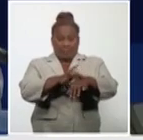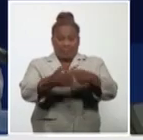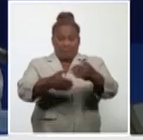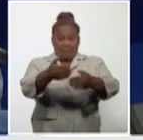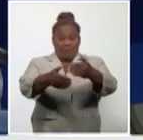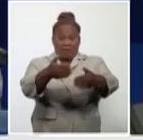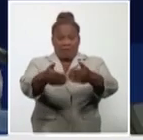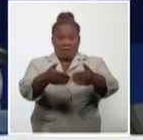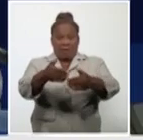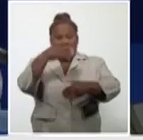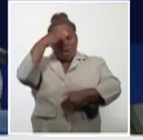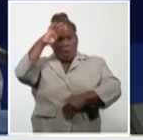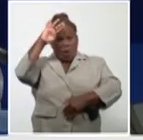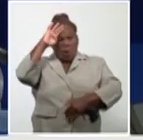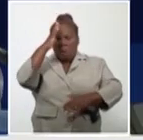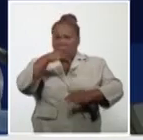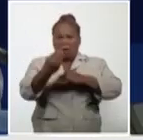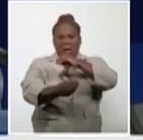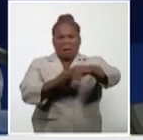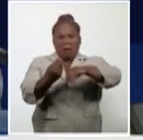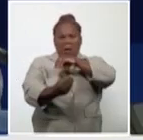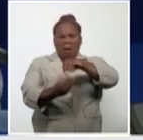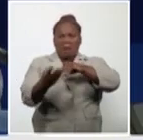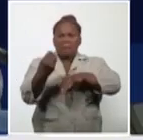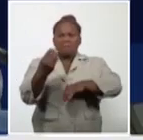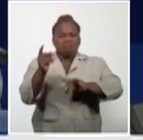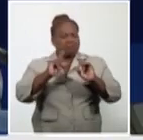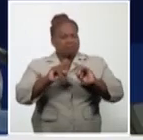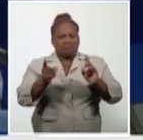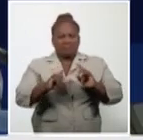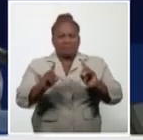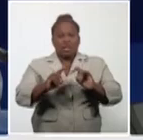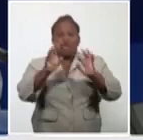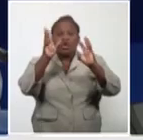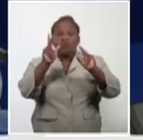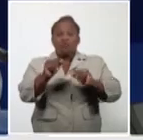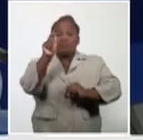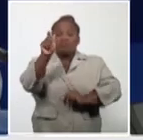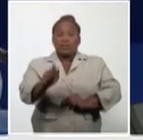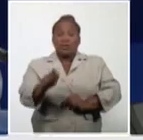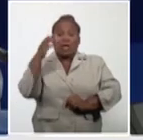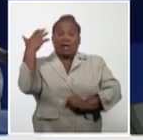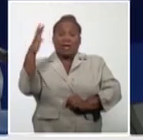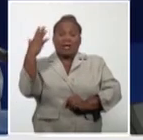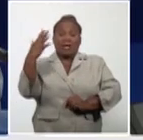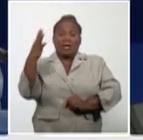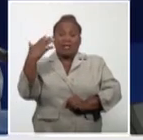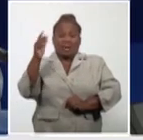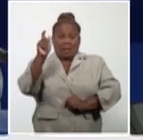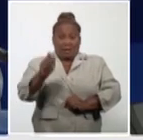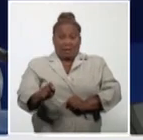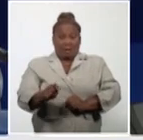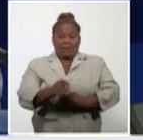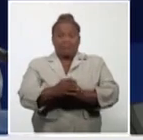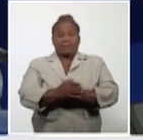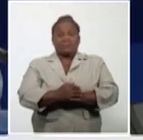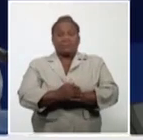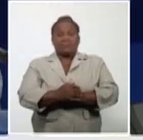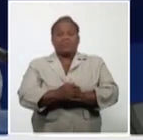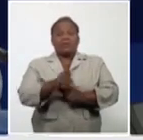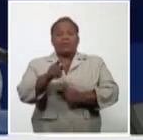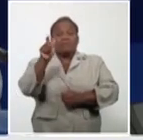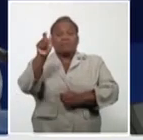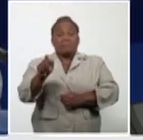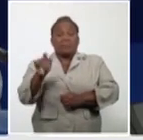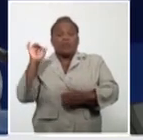In Cuba, there are many changes in the number of foreigners and immigrants who remain, a